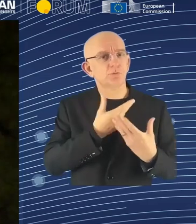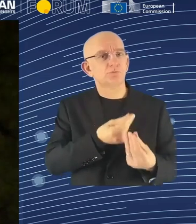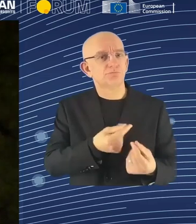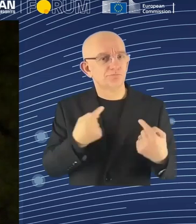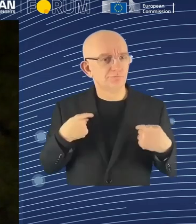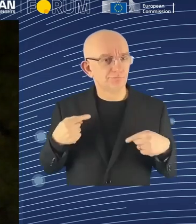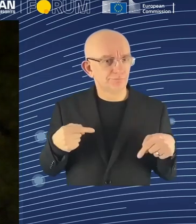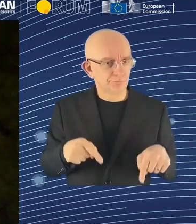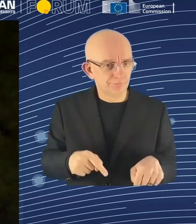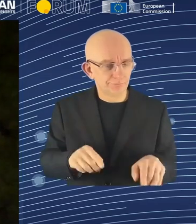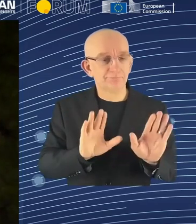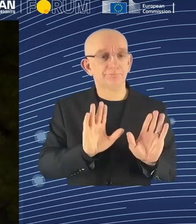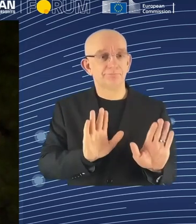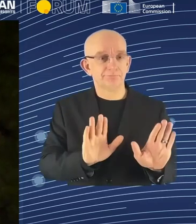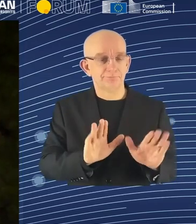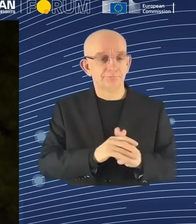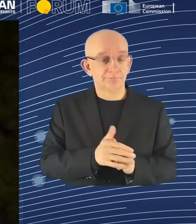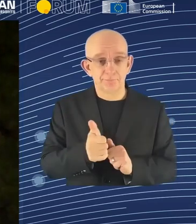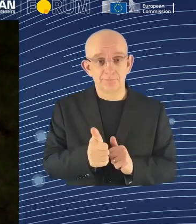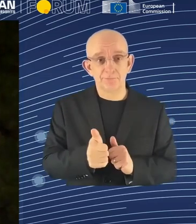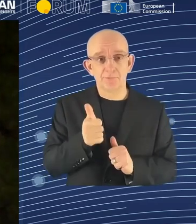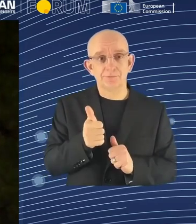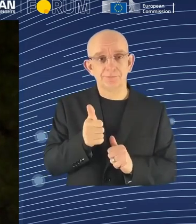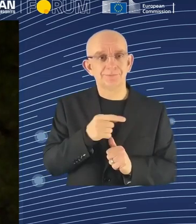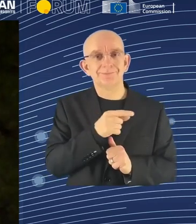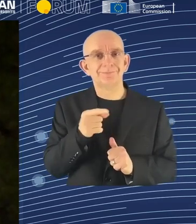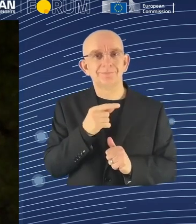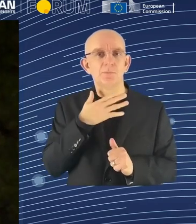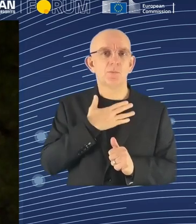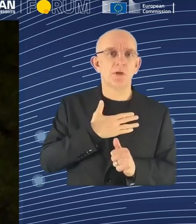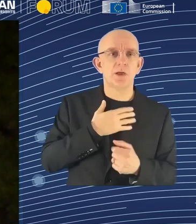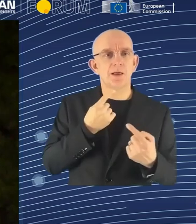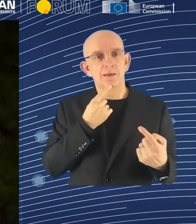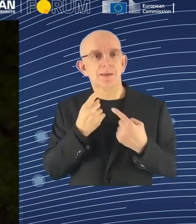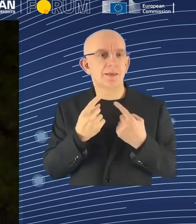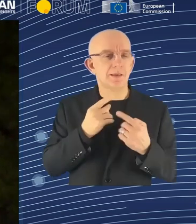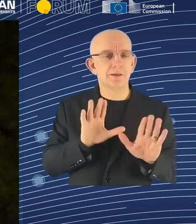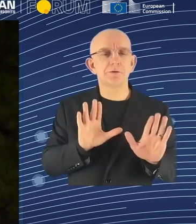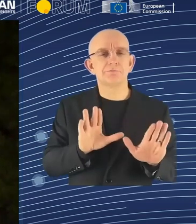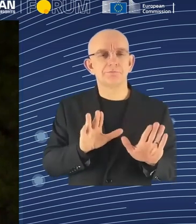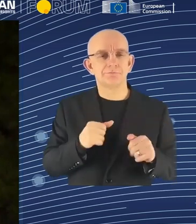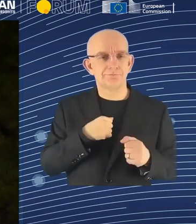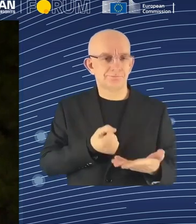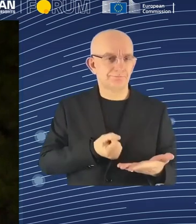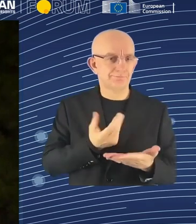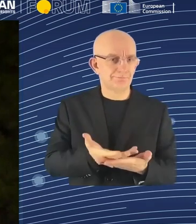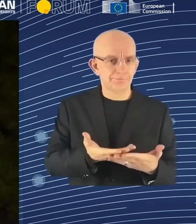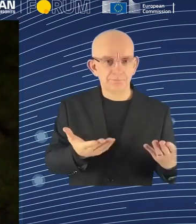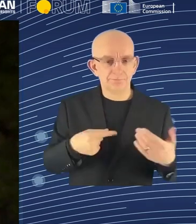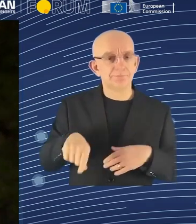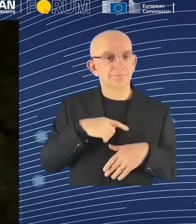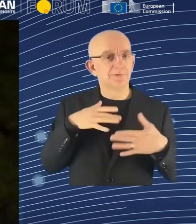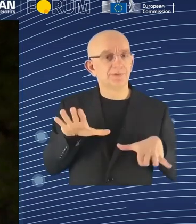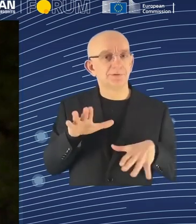to kind of share that we've done a survey recently, a Pulse survey with C-Suite. We work primarily with the FTSE